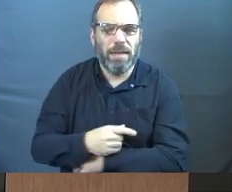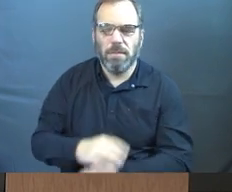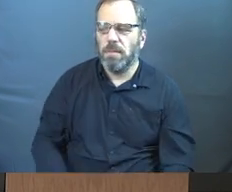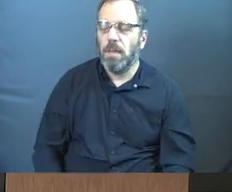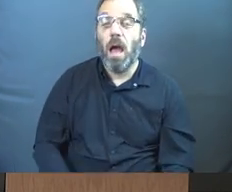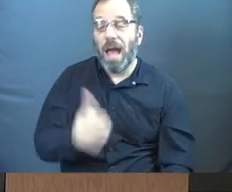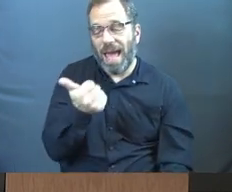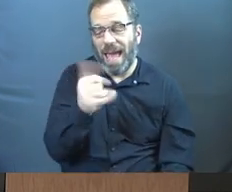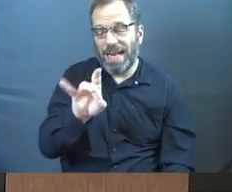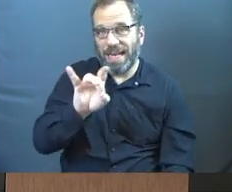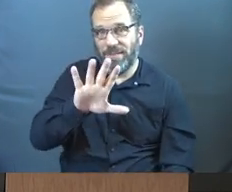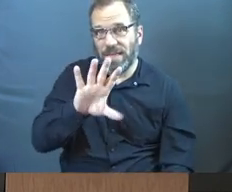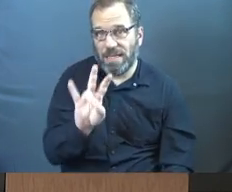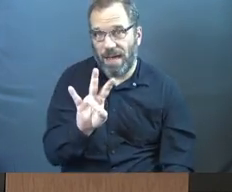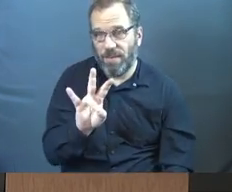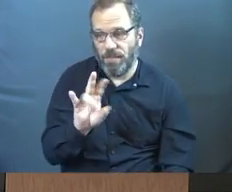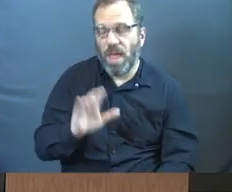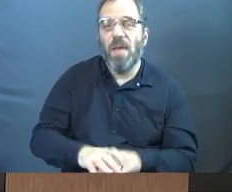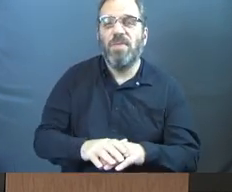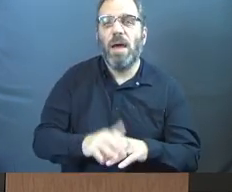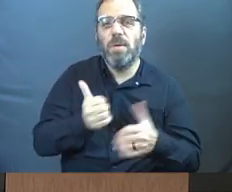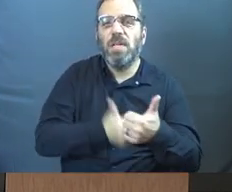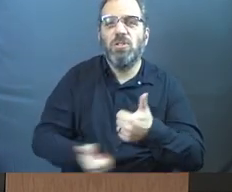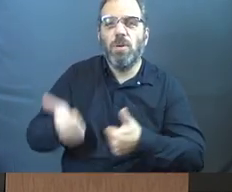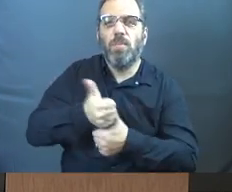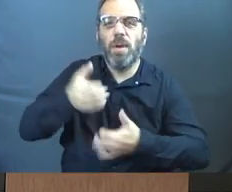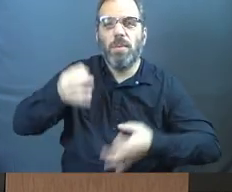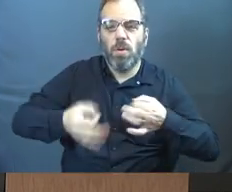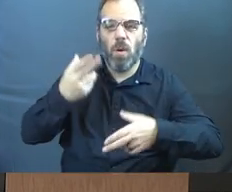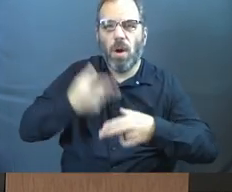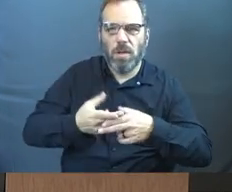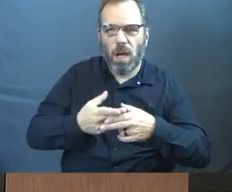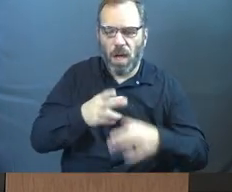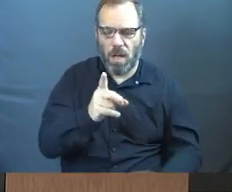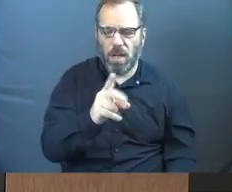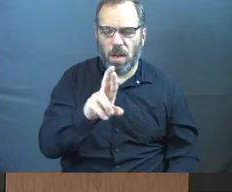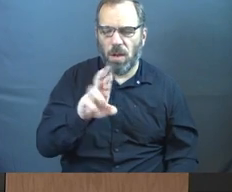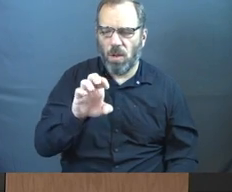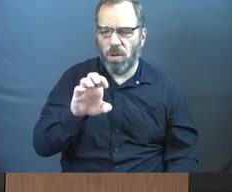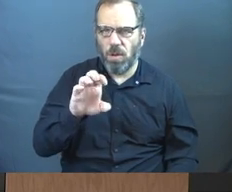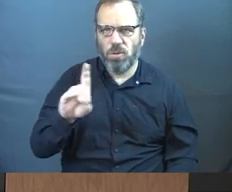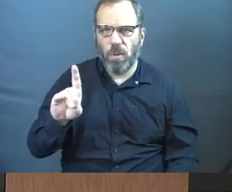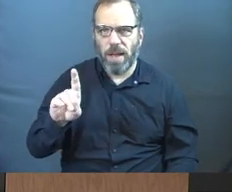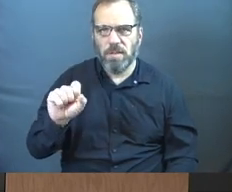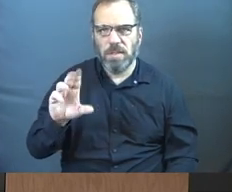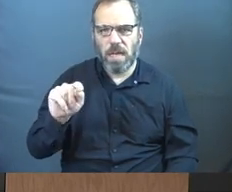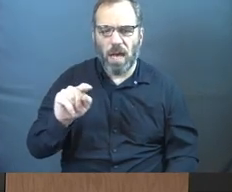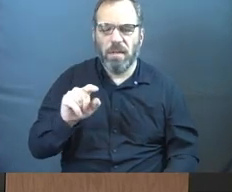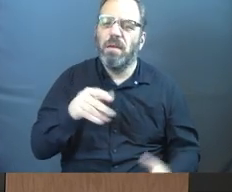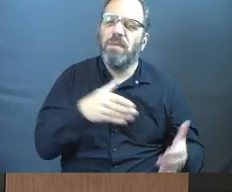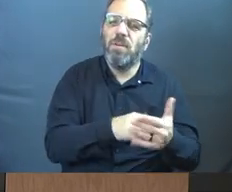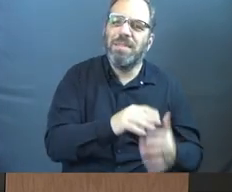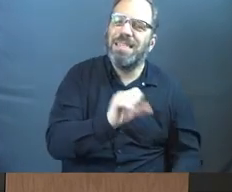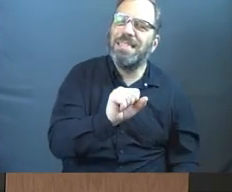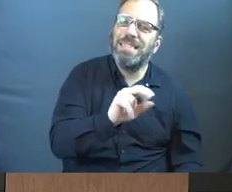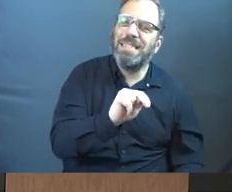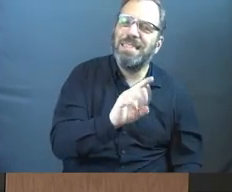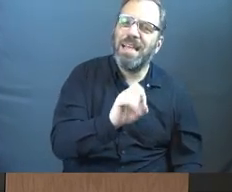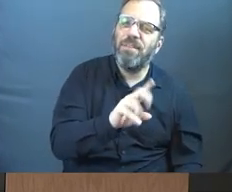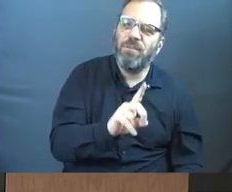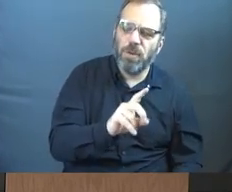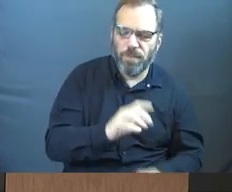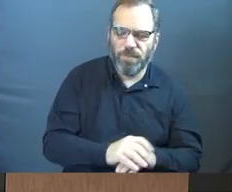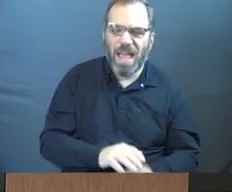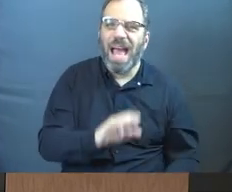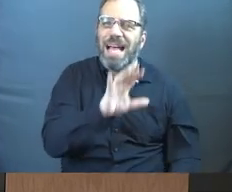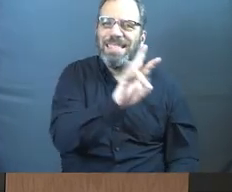In 1857, there was a Supreme Court case called Dred Scott v. Sanford. And it